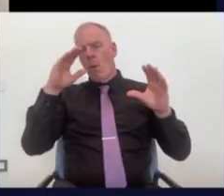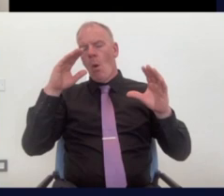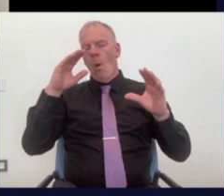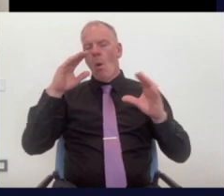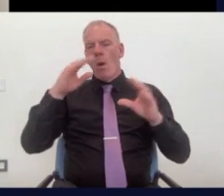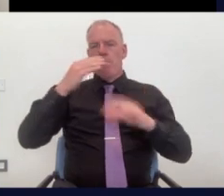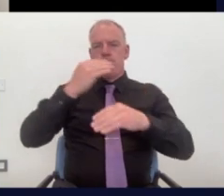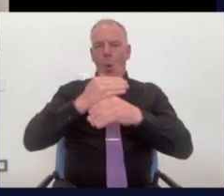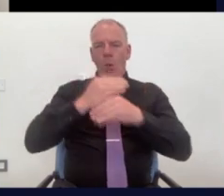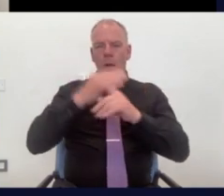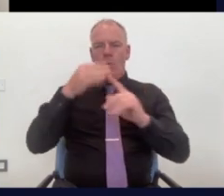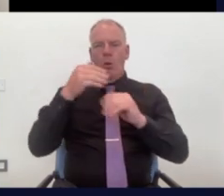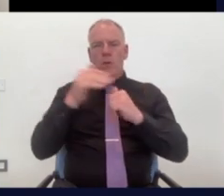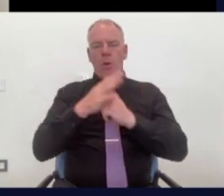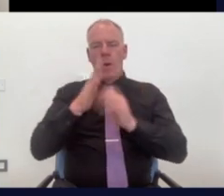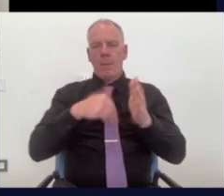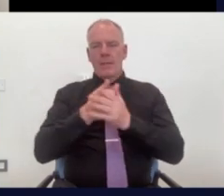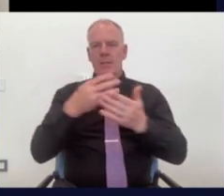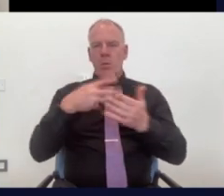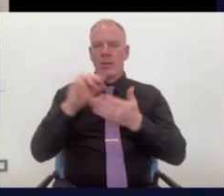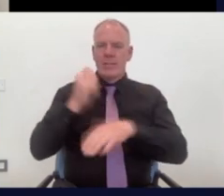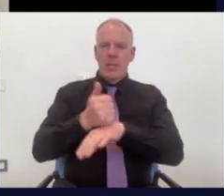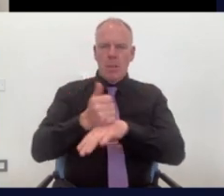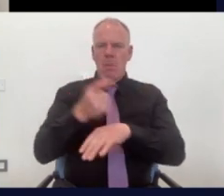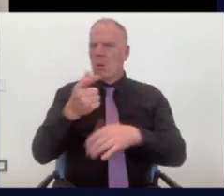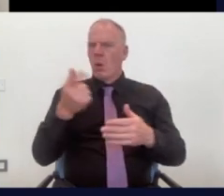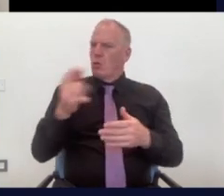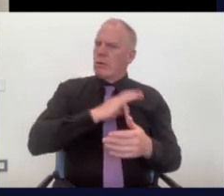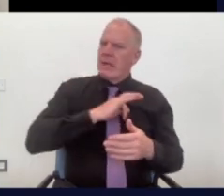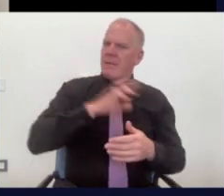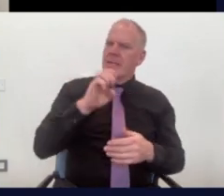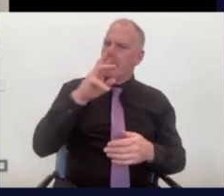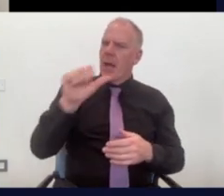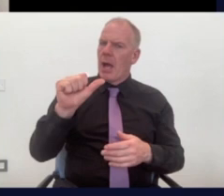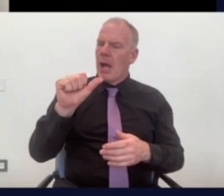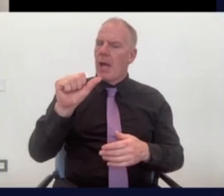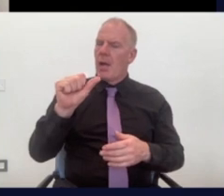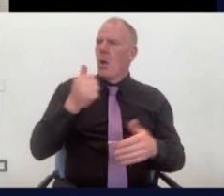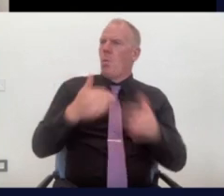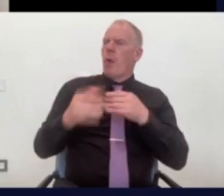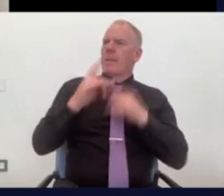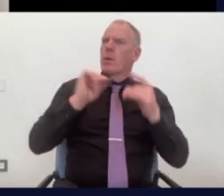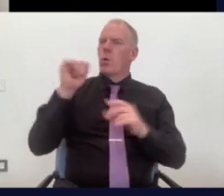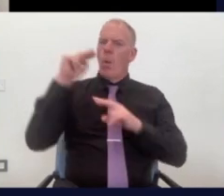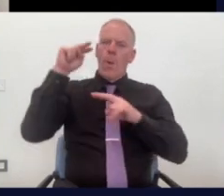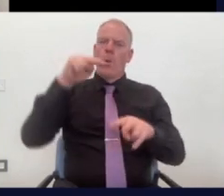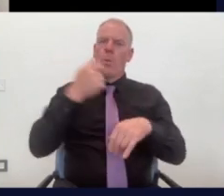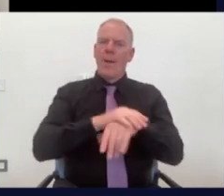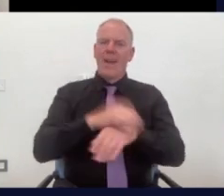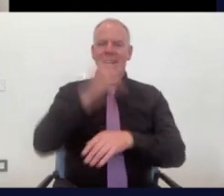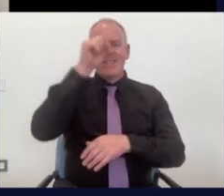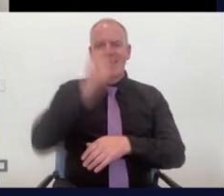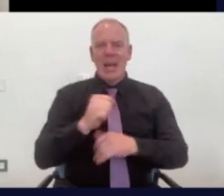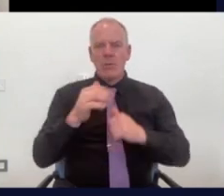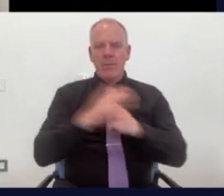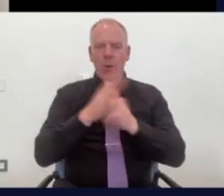growing. So Deepa, back when you were setting up, what kind of things would have encouraged you to look south more in terms of business opportunities, in terms of funding, in terms